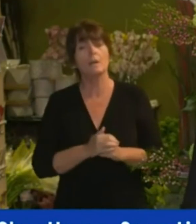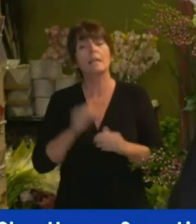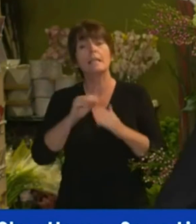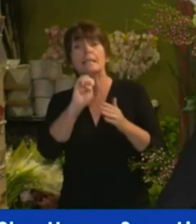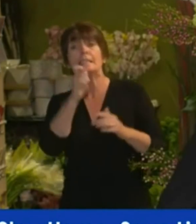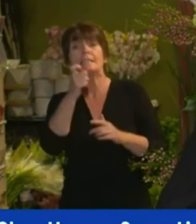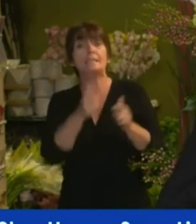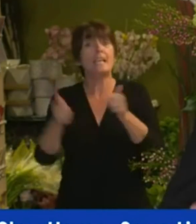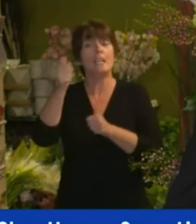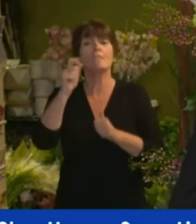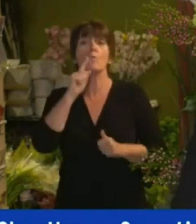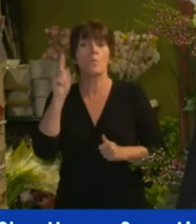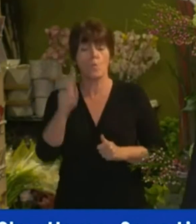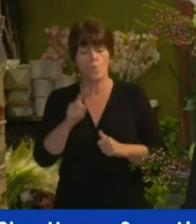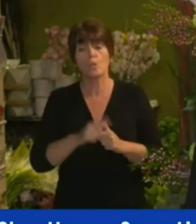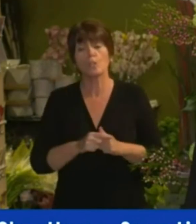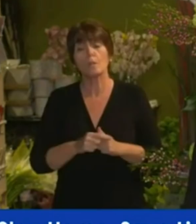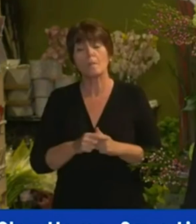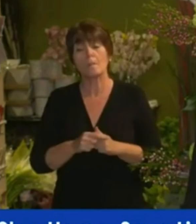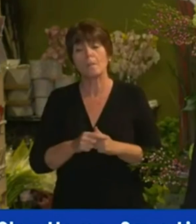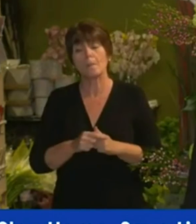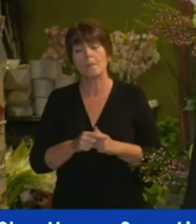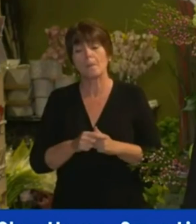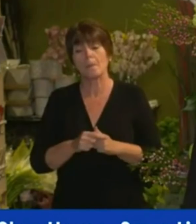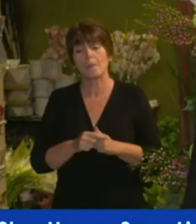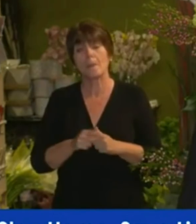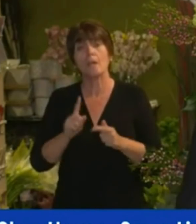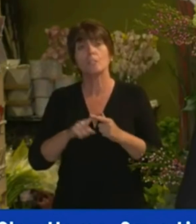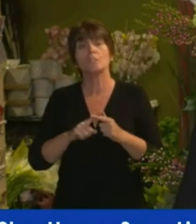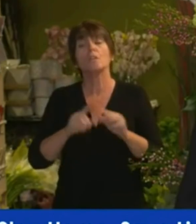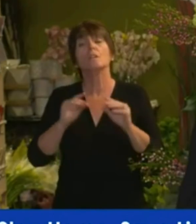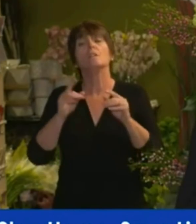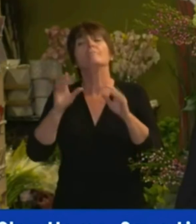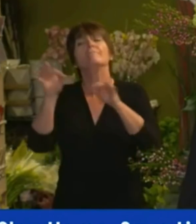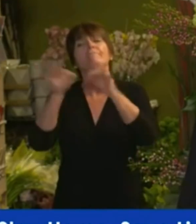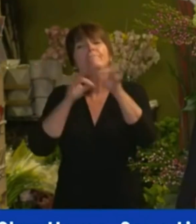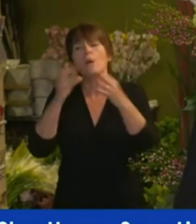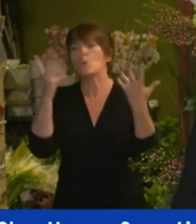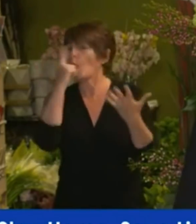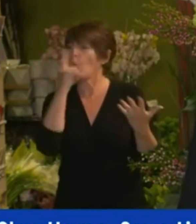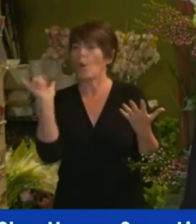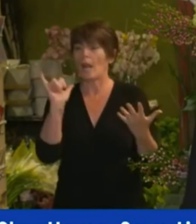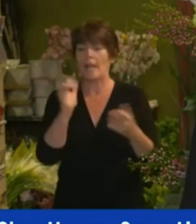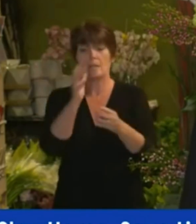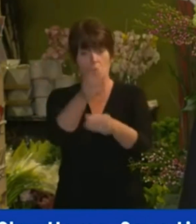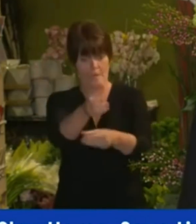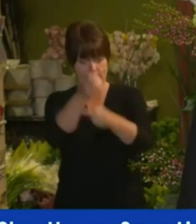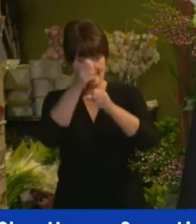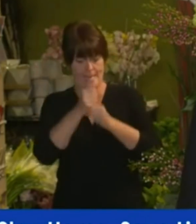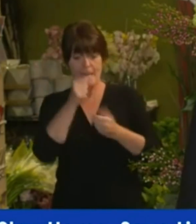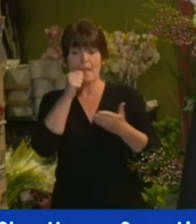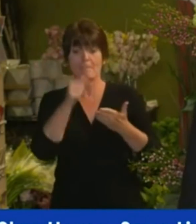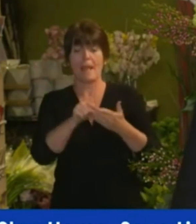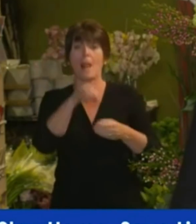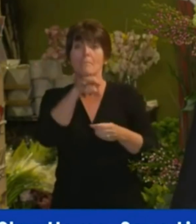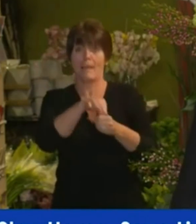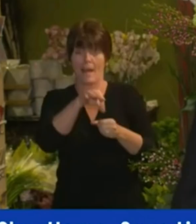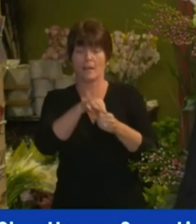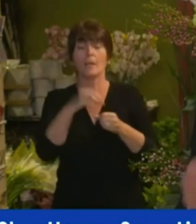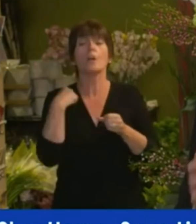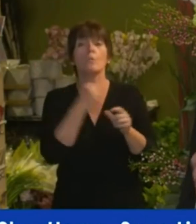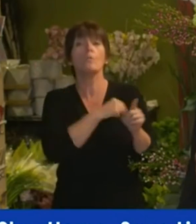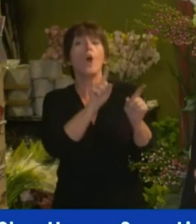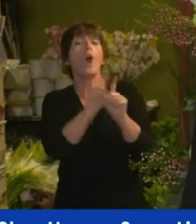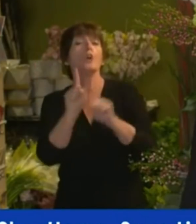the executive order to release a framework of getting a mail-in ballot. We also